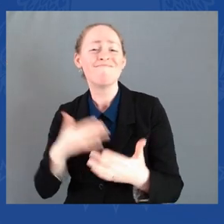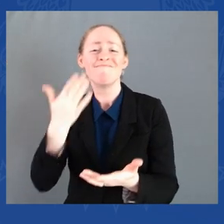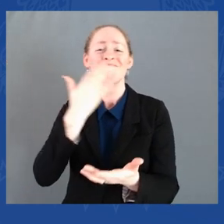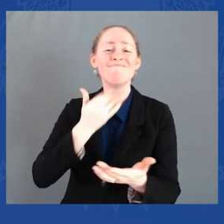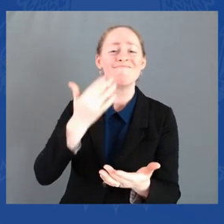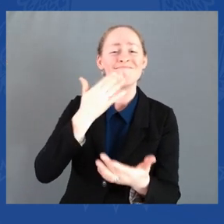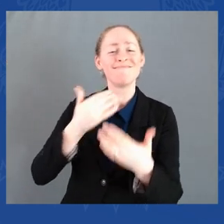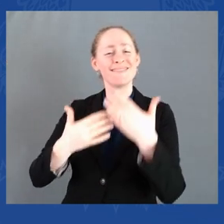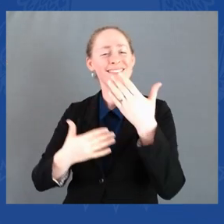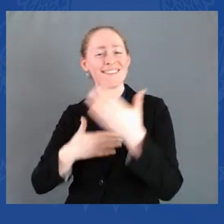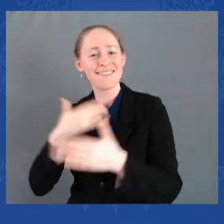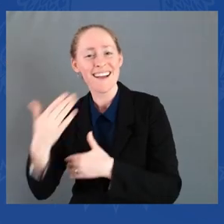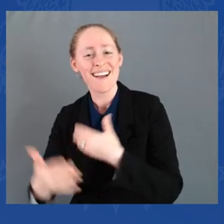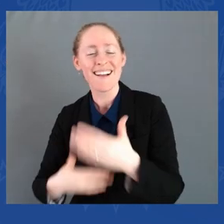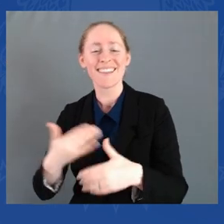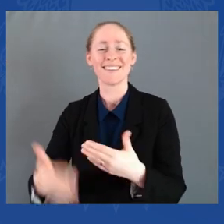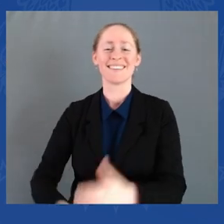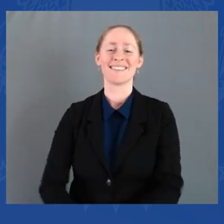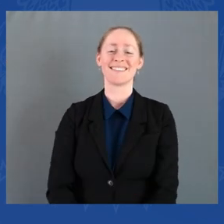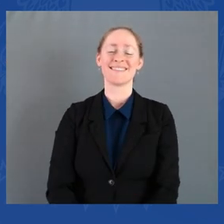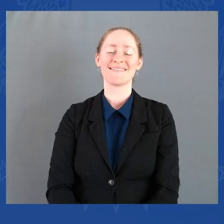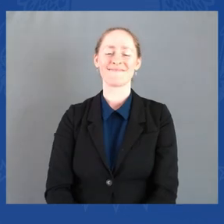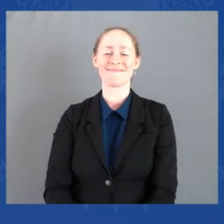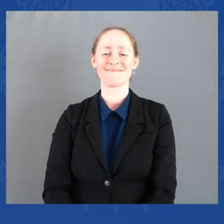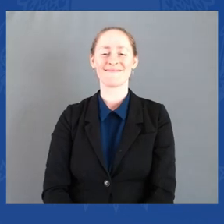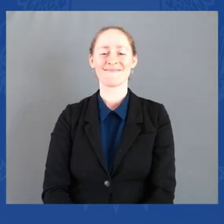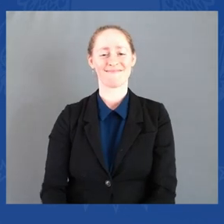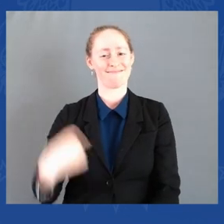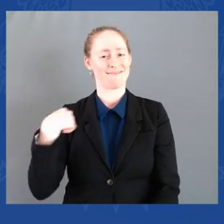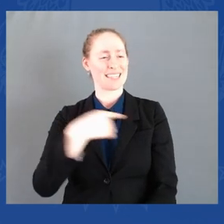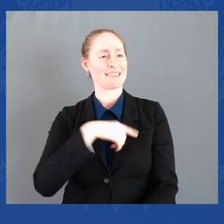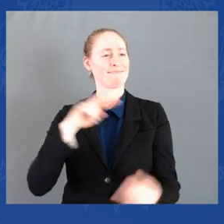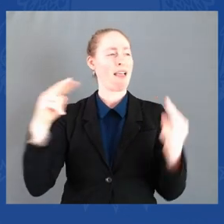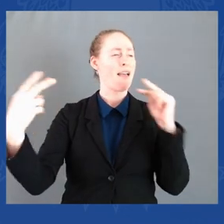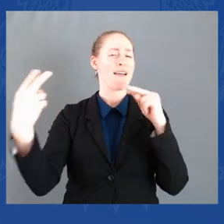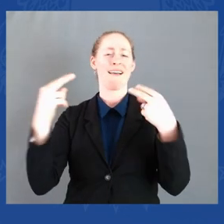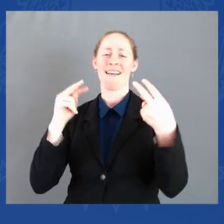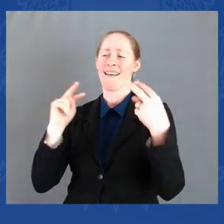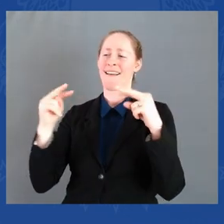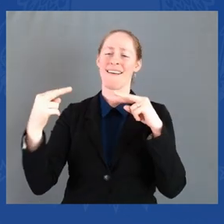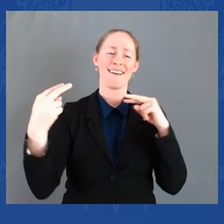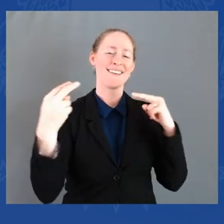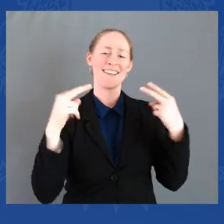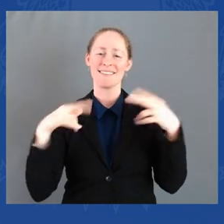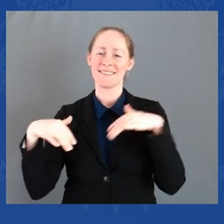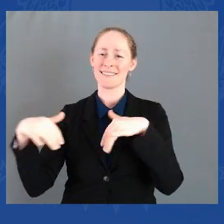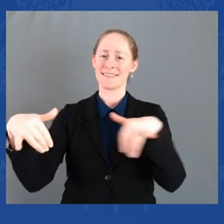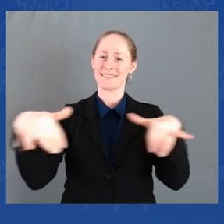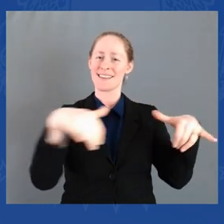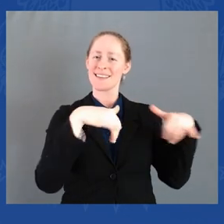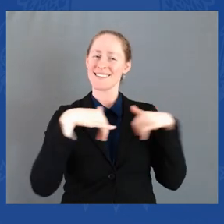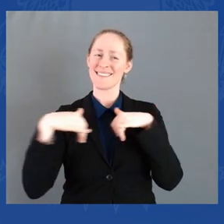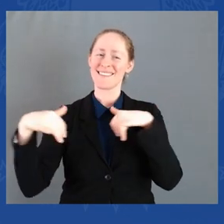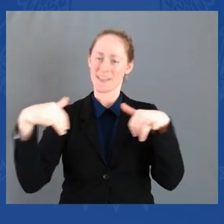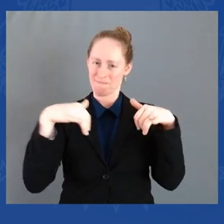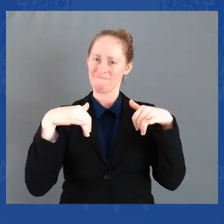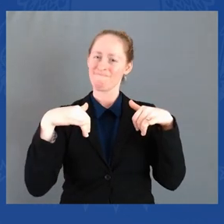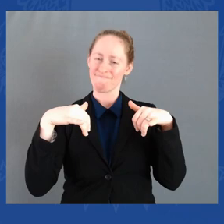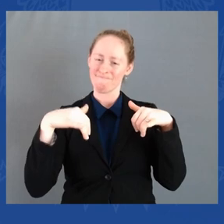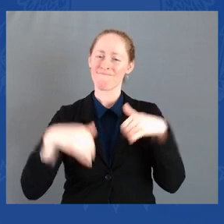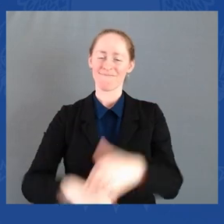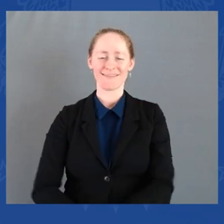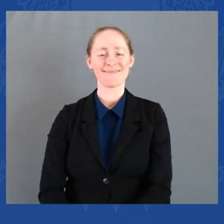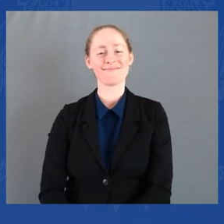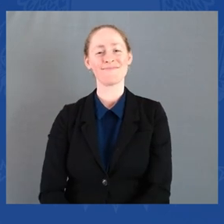That our community, our country, is capable of beautiful and